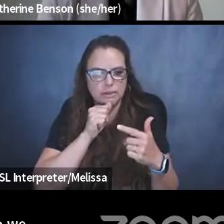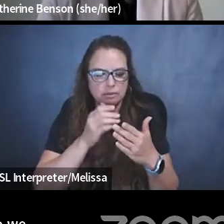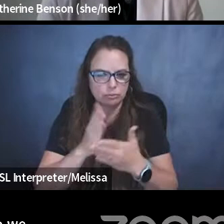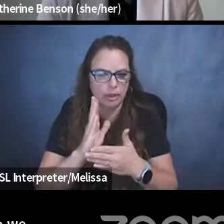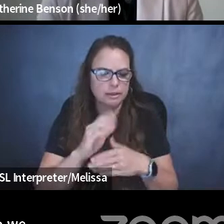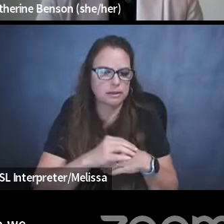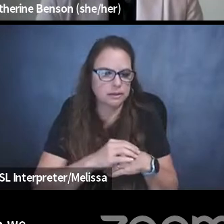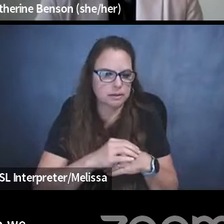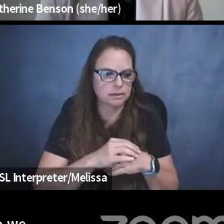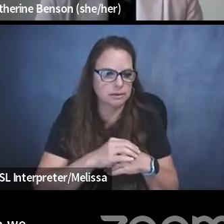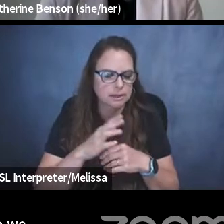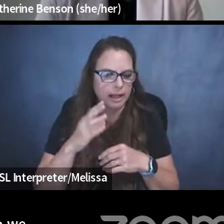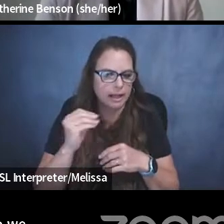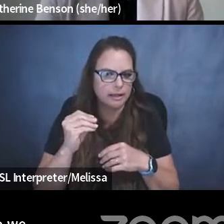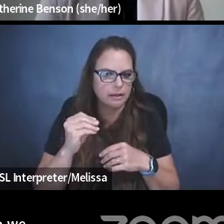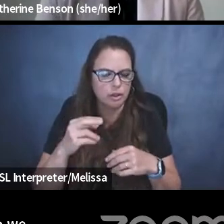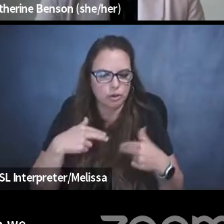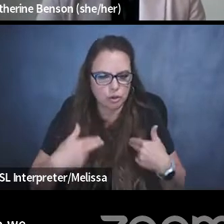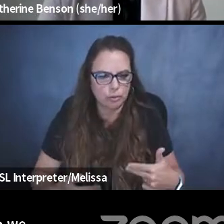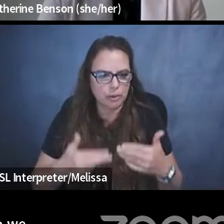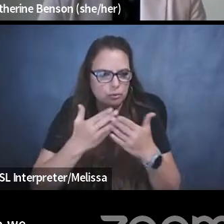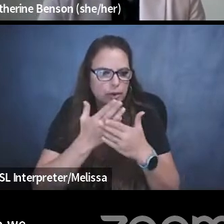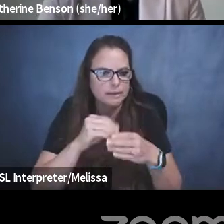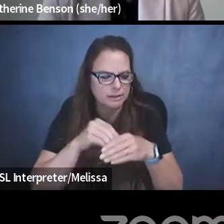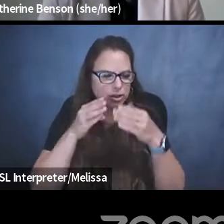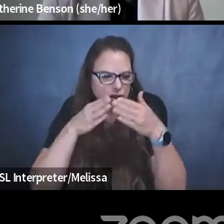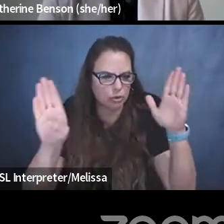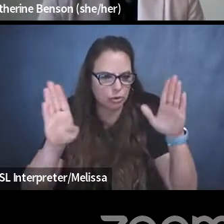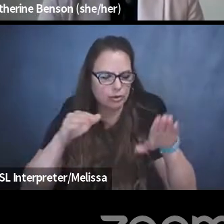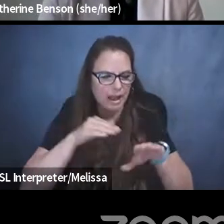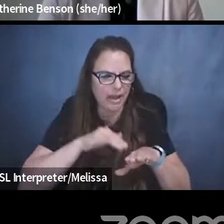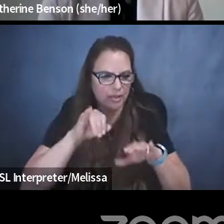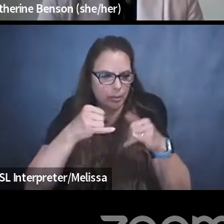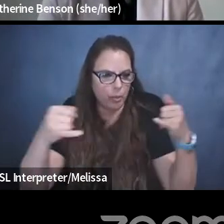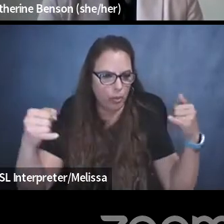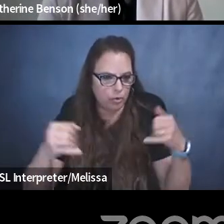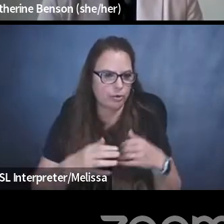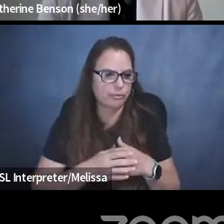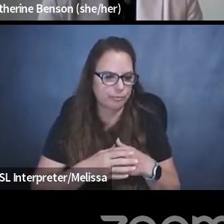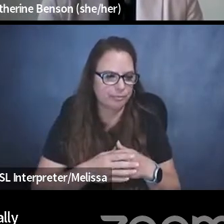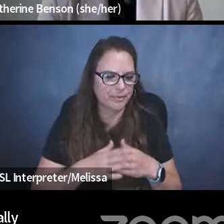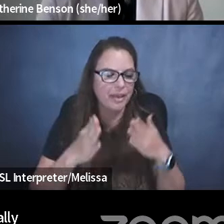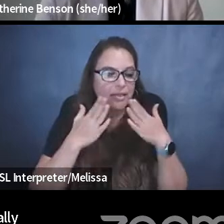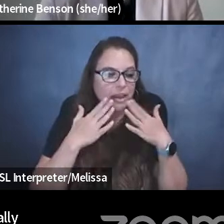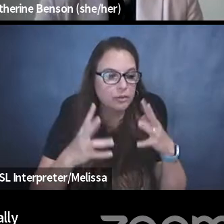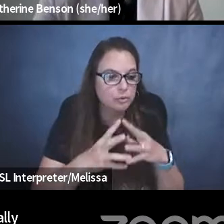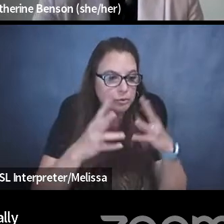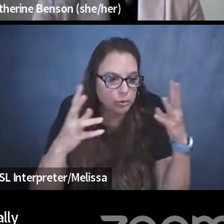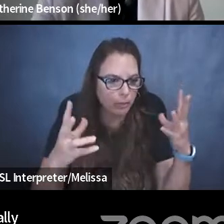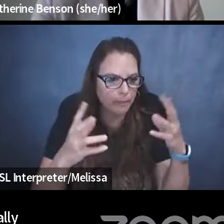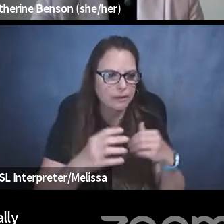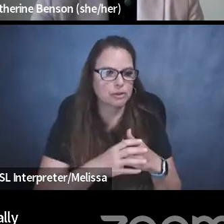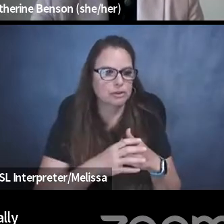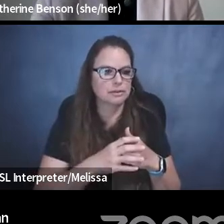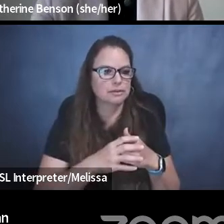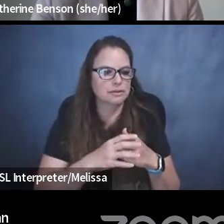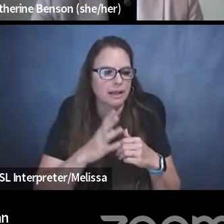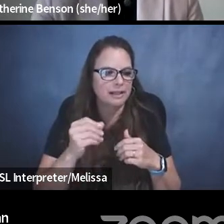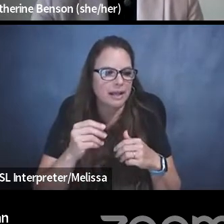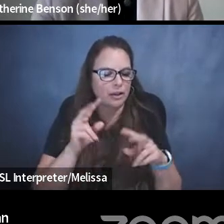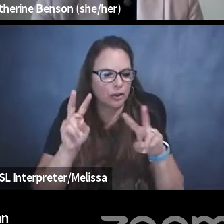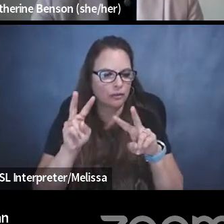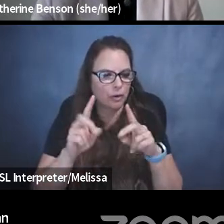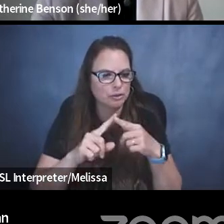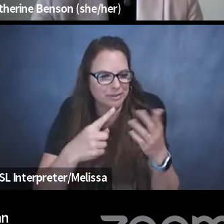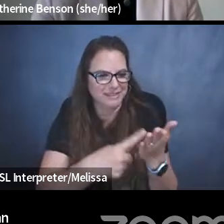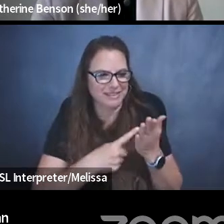and just human rights in general at the border. Thank you so much, and I look forward to